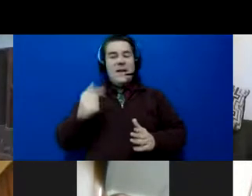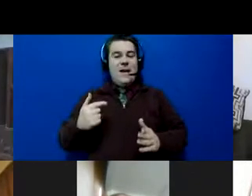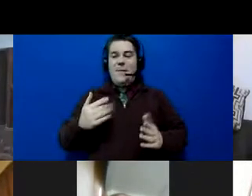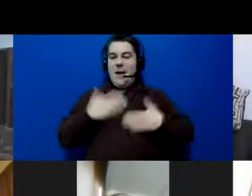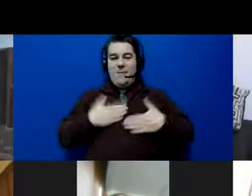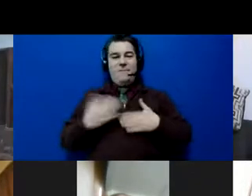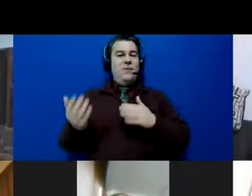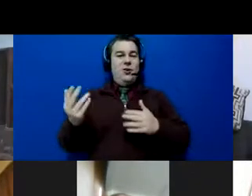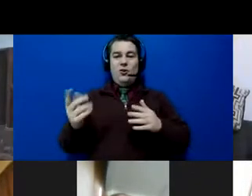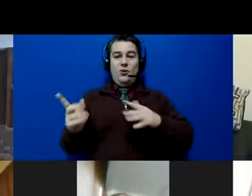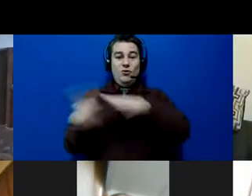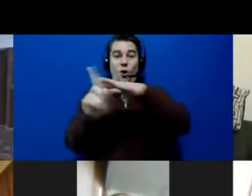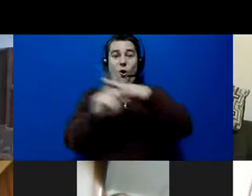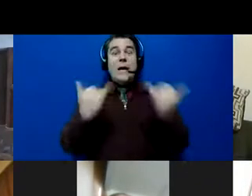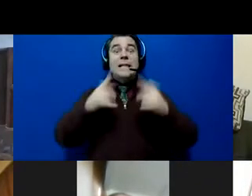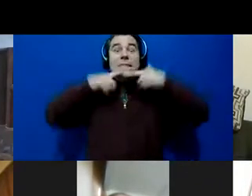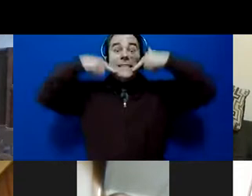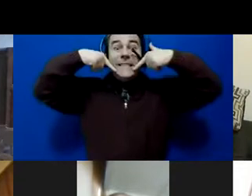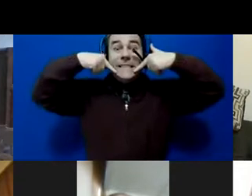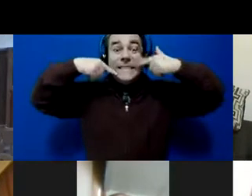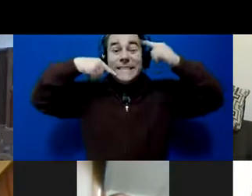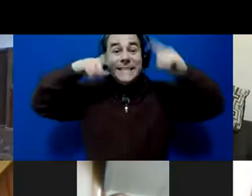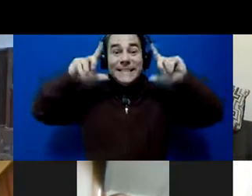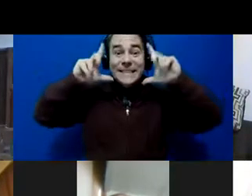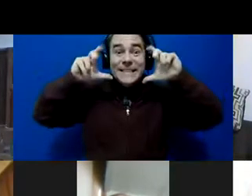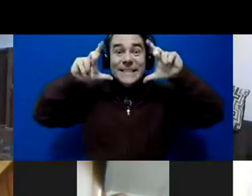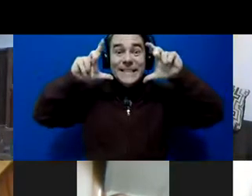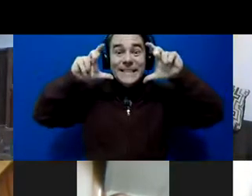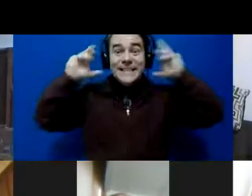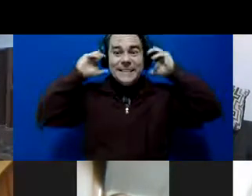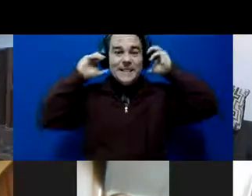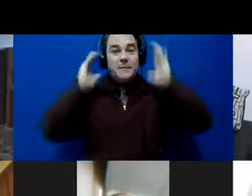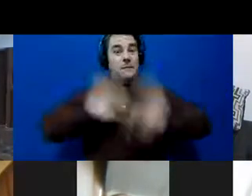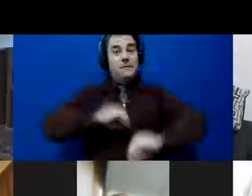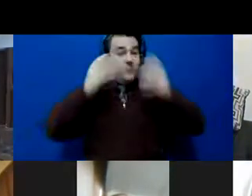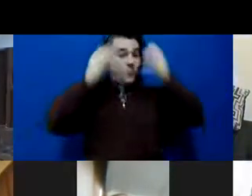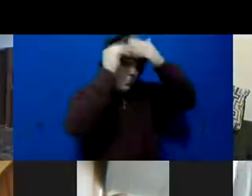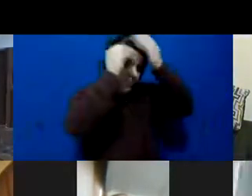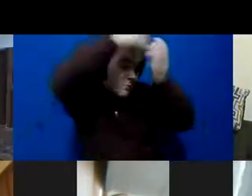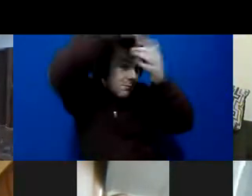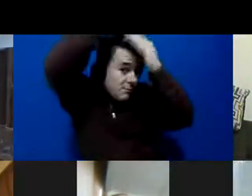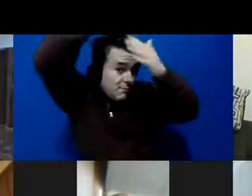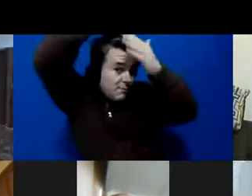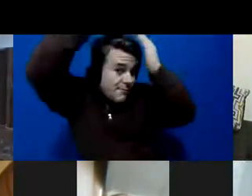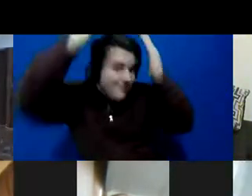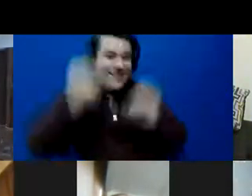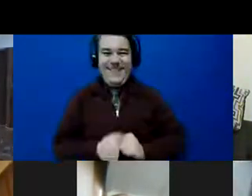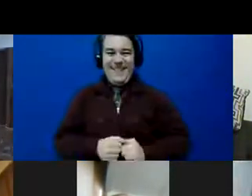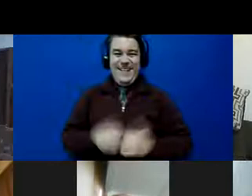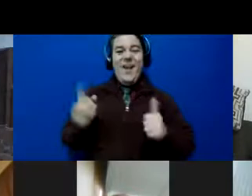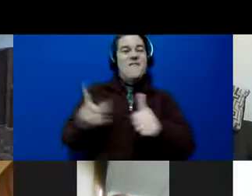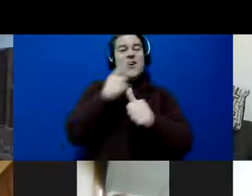up. In fact, everybody smile really big. So I'm going to take your picture. Because it was our first Zoom with our interpreter.